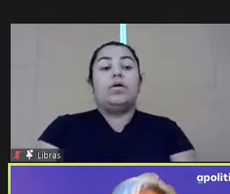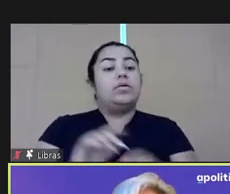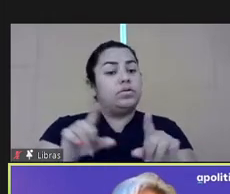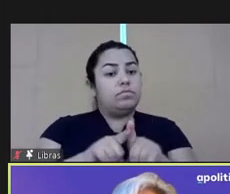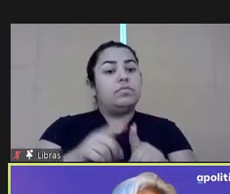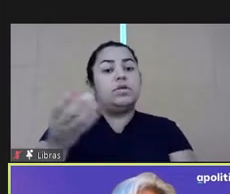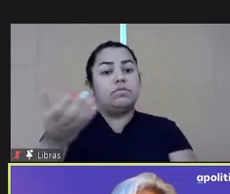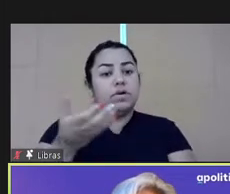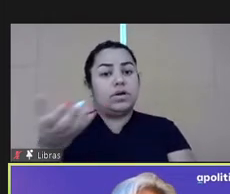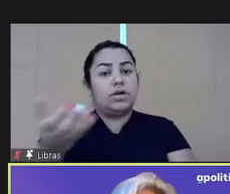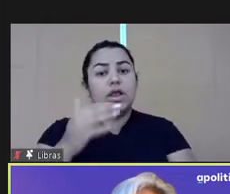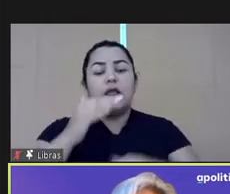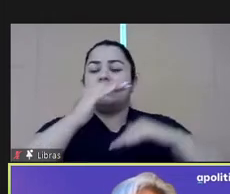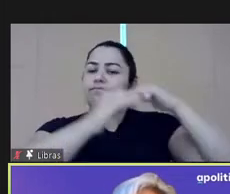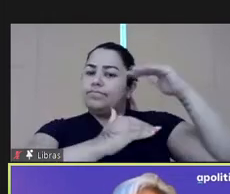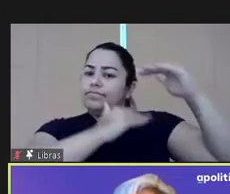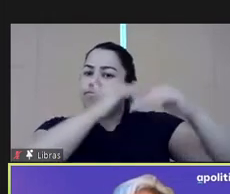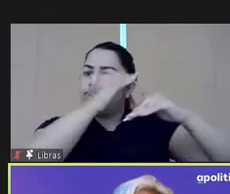frameworks.